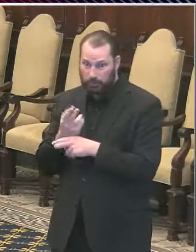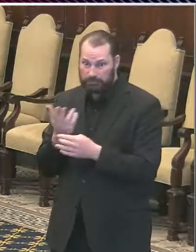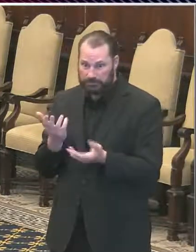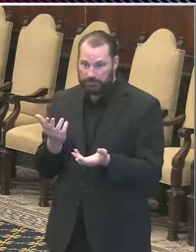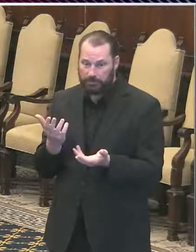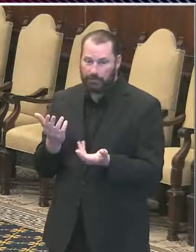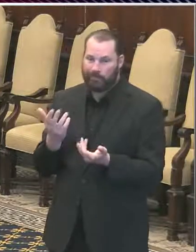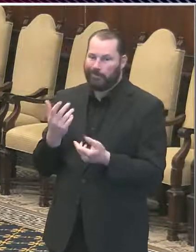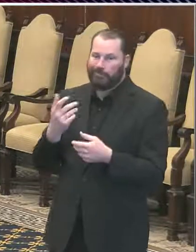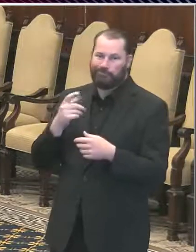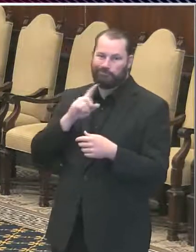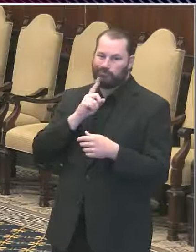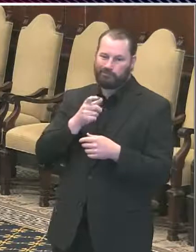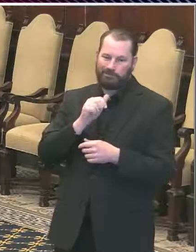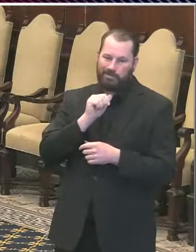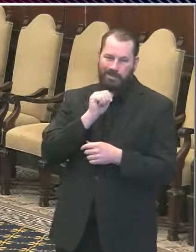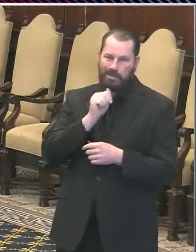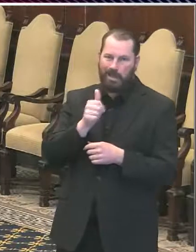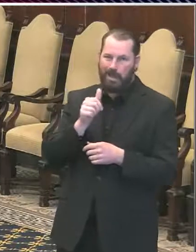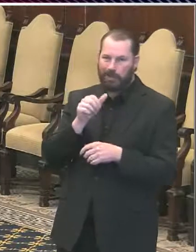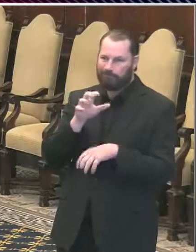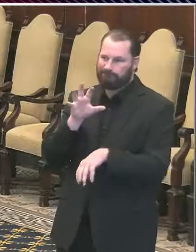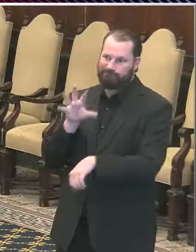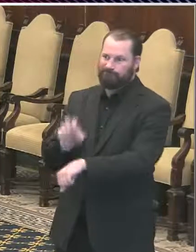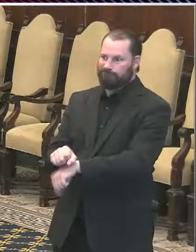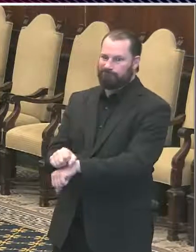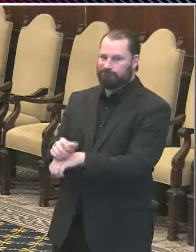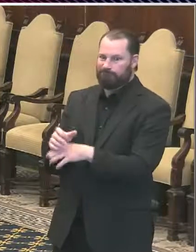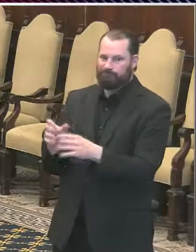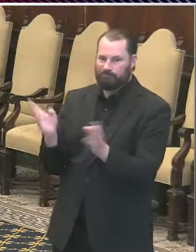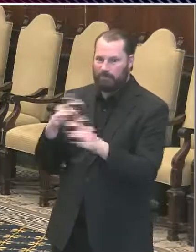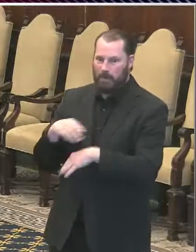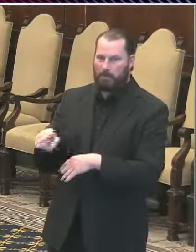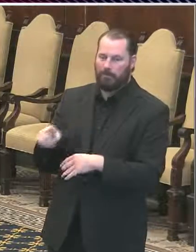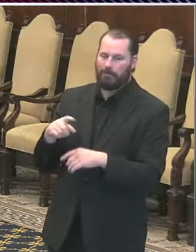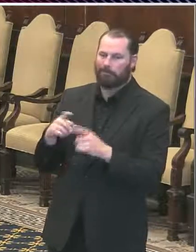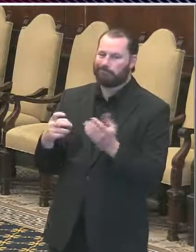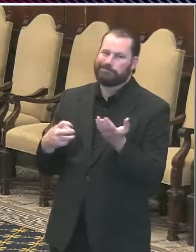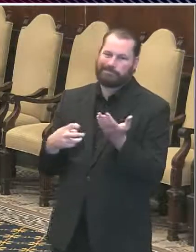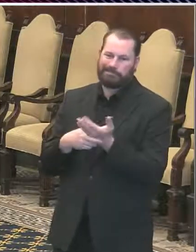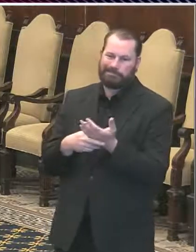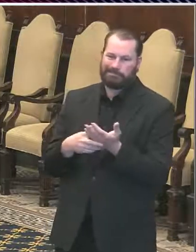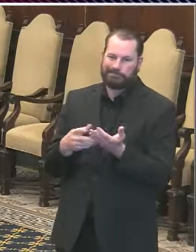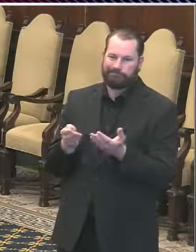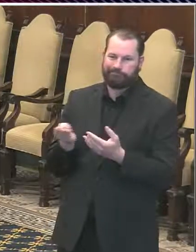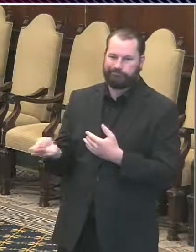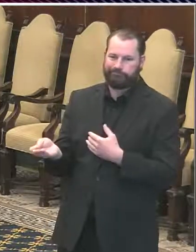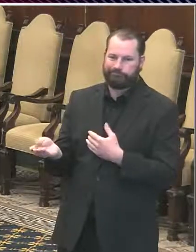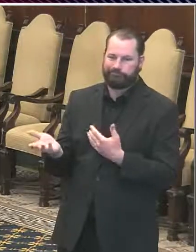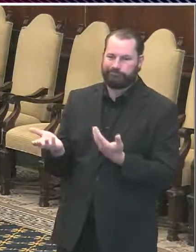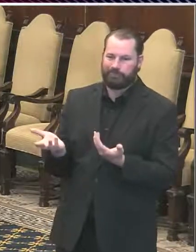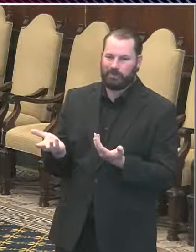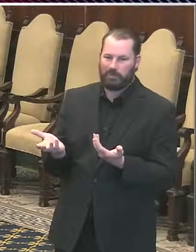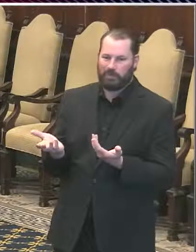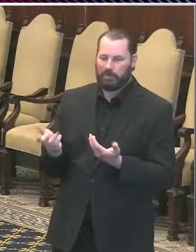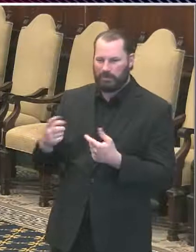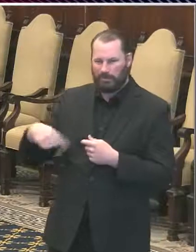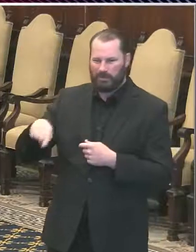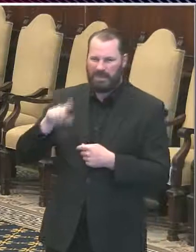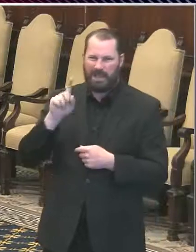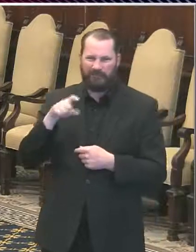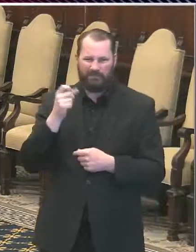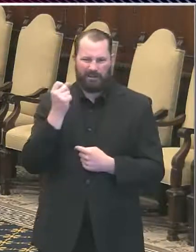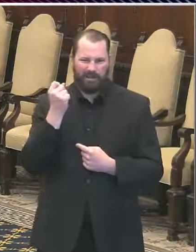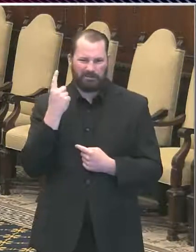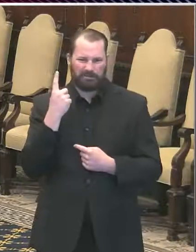issue citations and we want to make sure we don't do this in a confrontational way. But people have to understand that it's